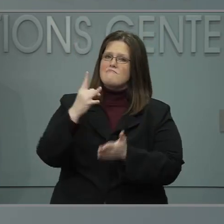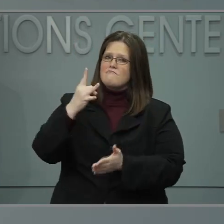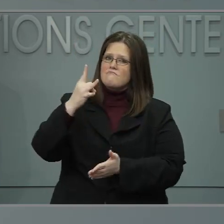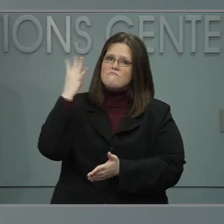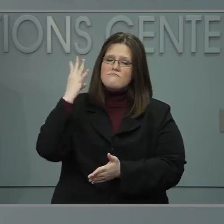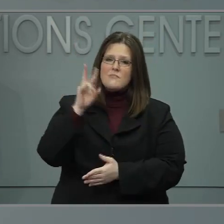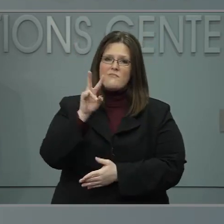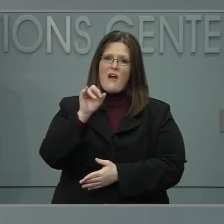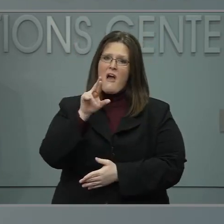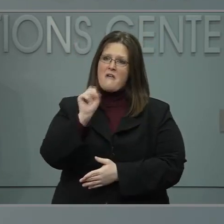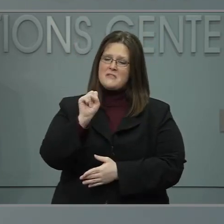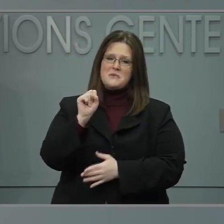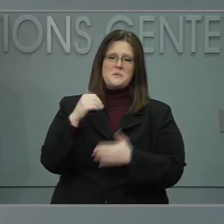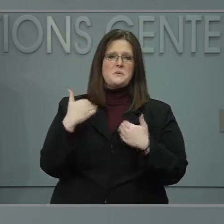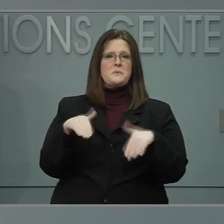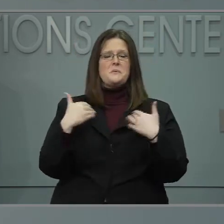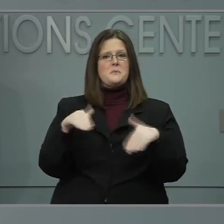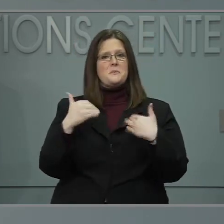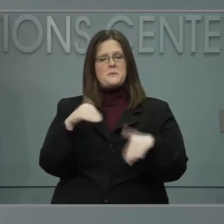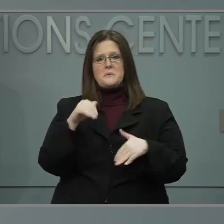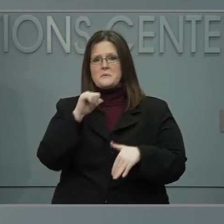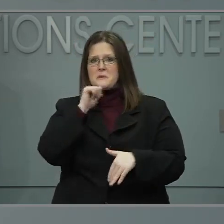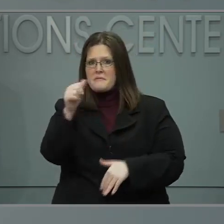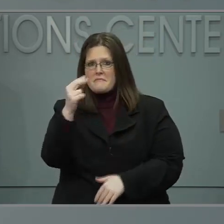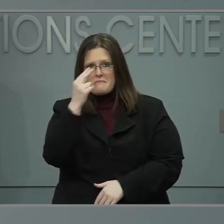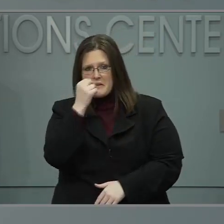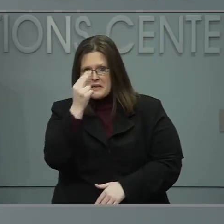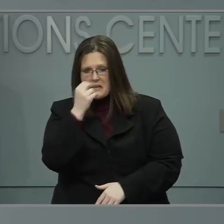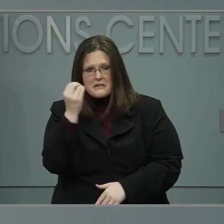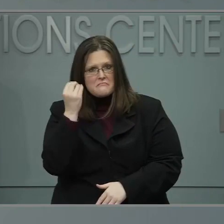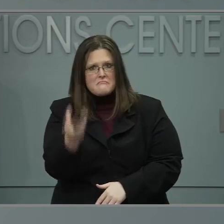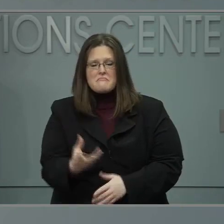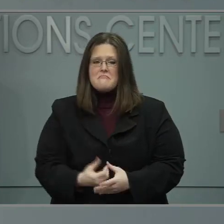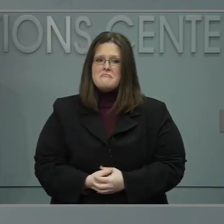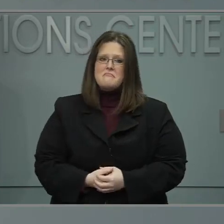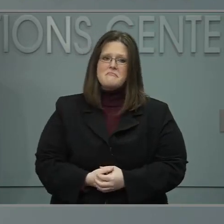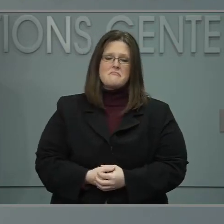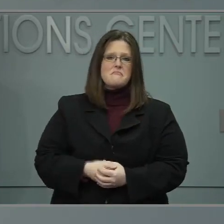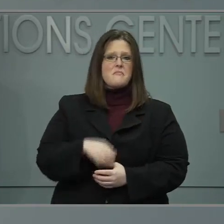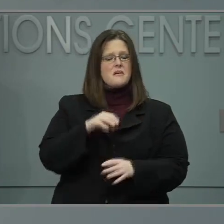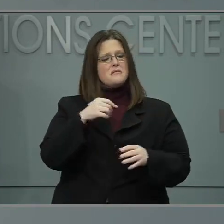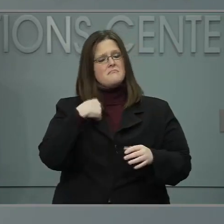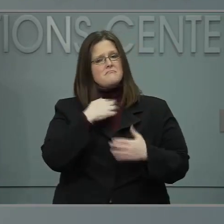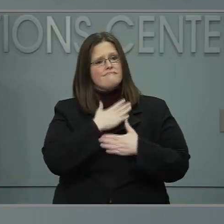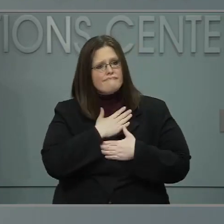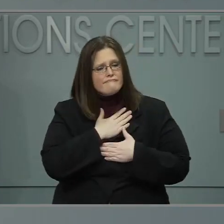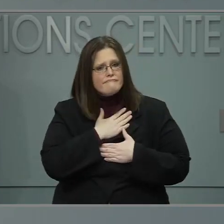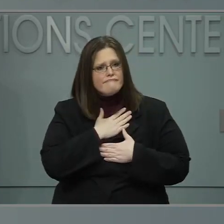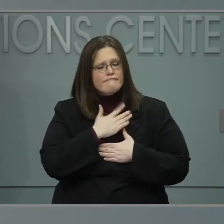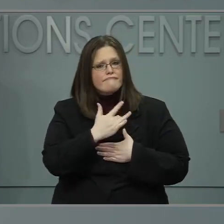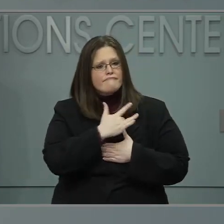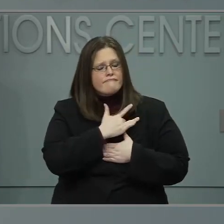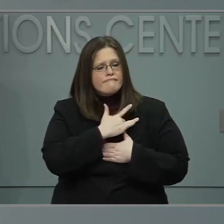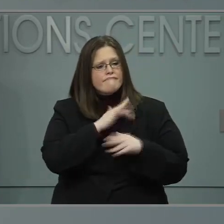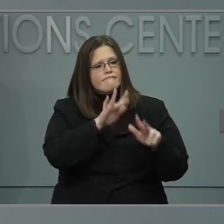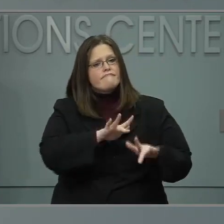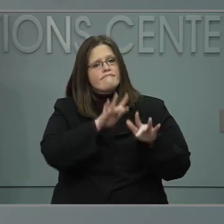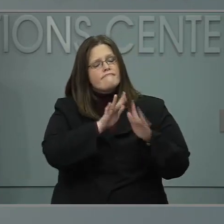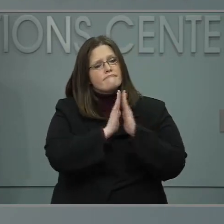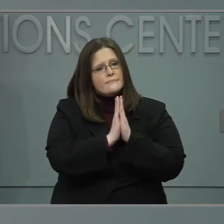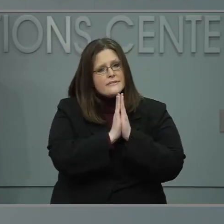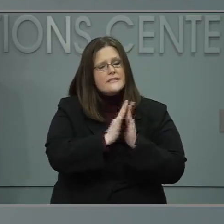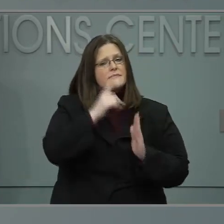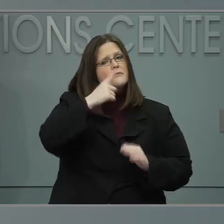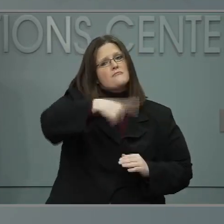virus can be. Our prayers are with those who've lost loved ones to this cruel disease. Our numbers though